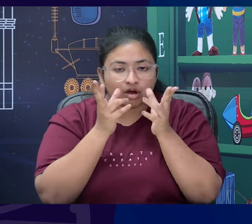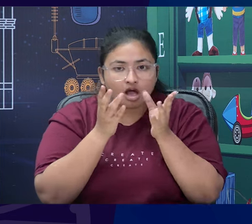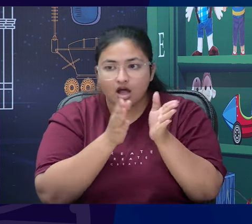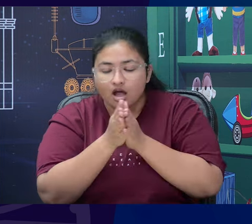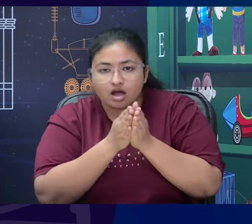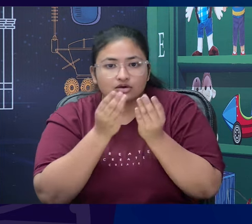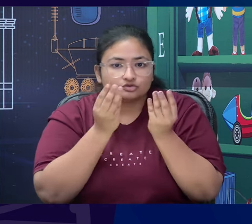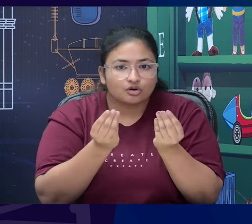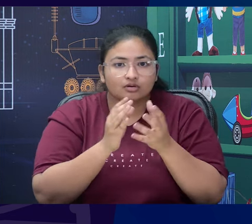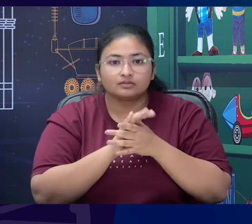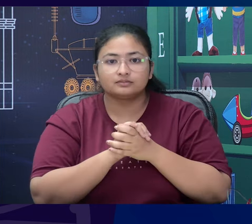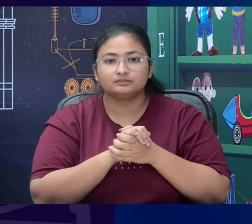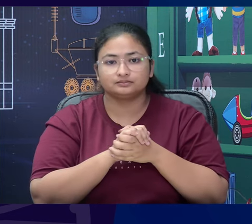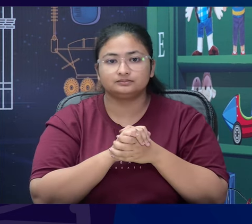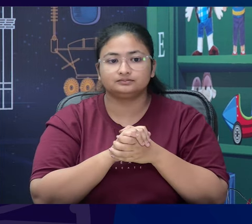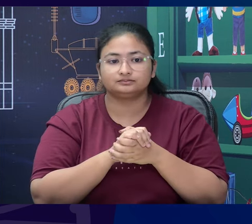irony.